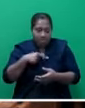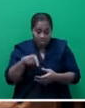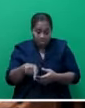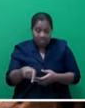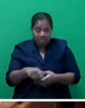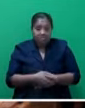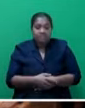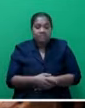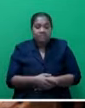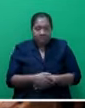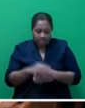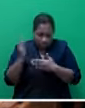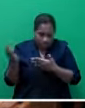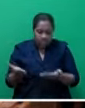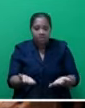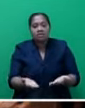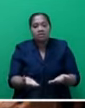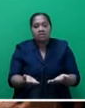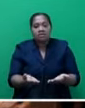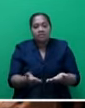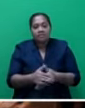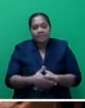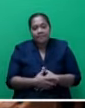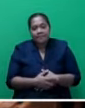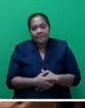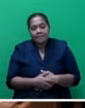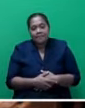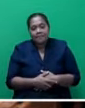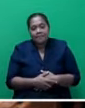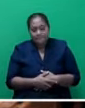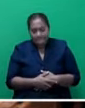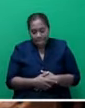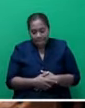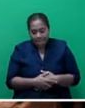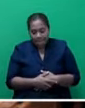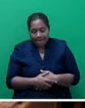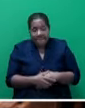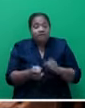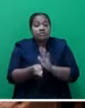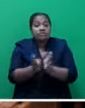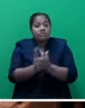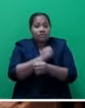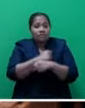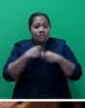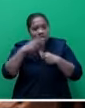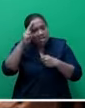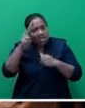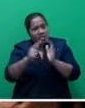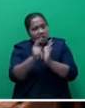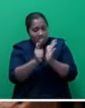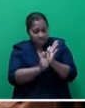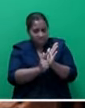before the House as well, Mr. Speaker Sir, in the review of our national legislations